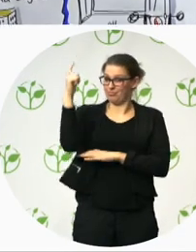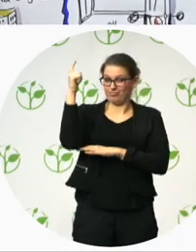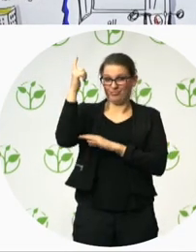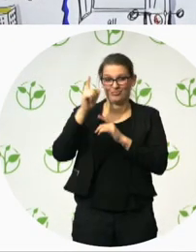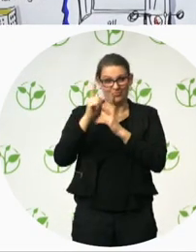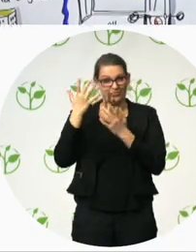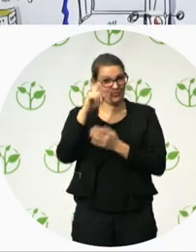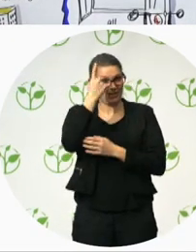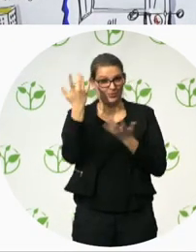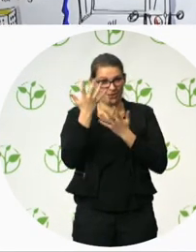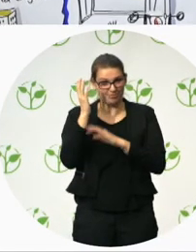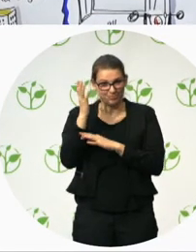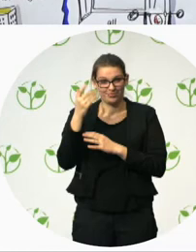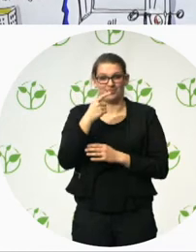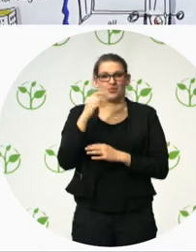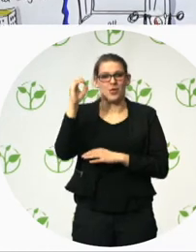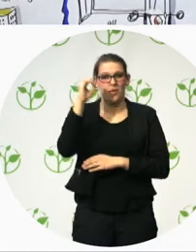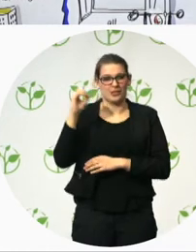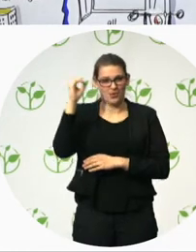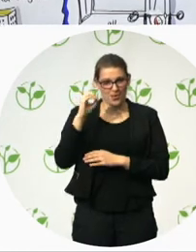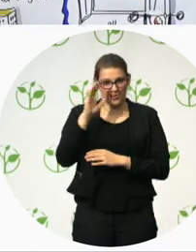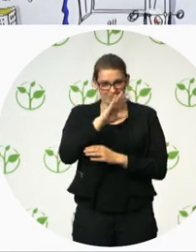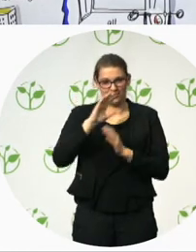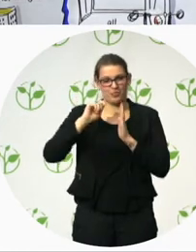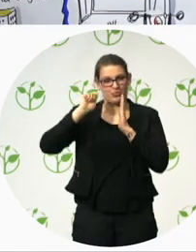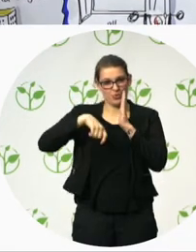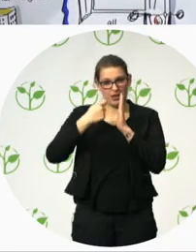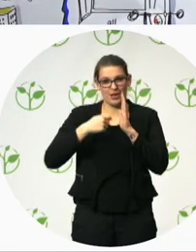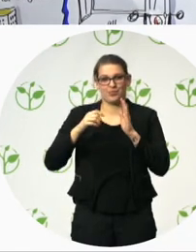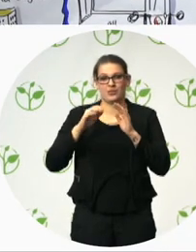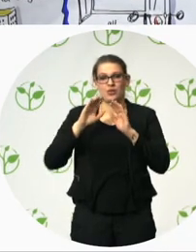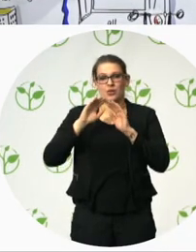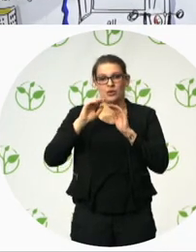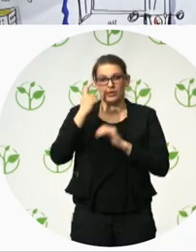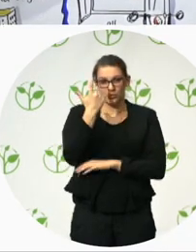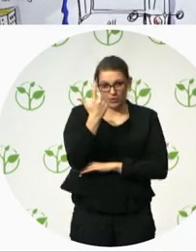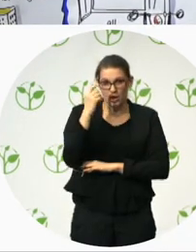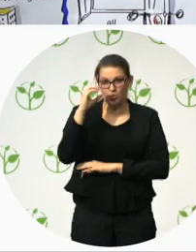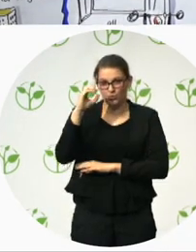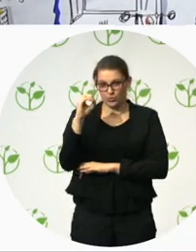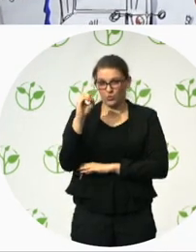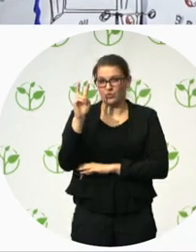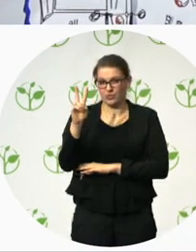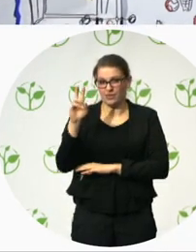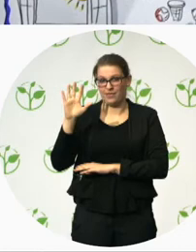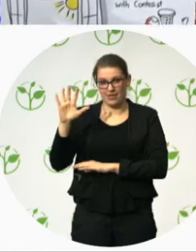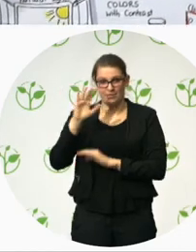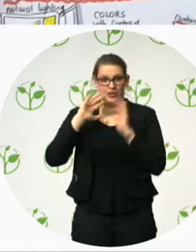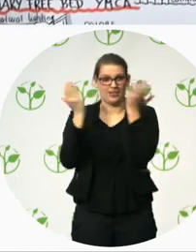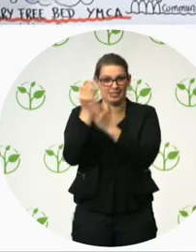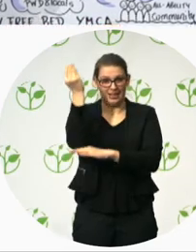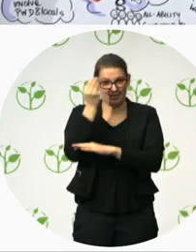designed Oslo by 2025. Where we heard that it's based on legislation and the UN convention.